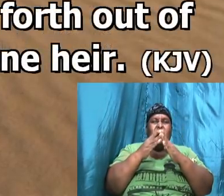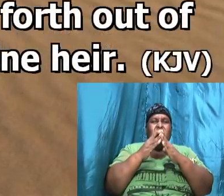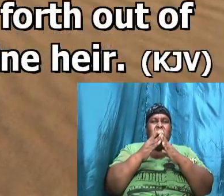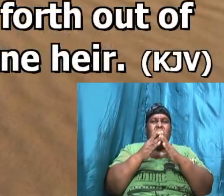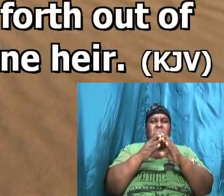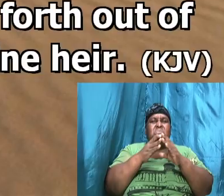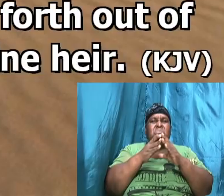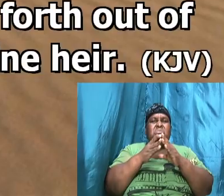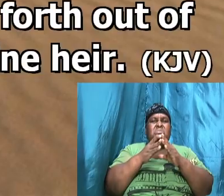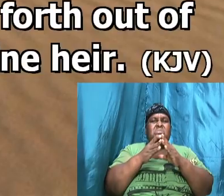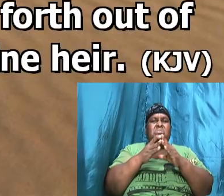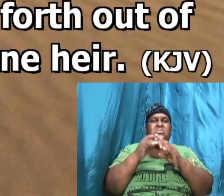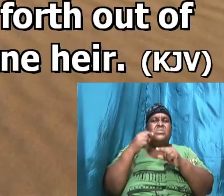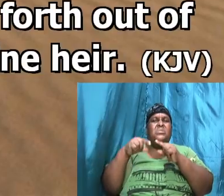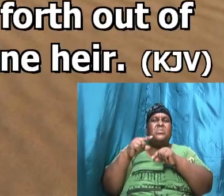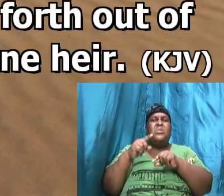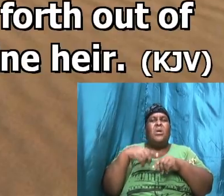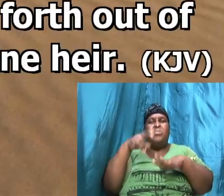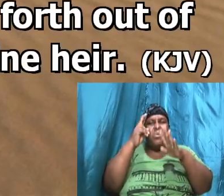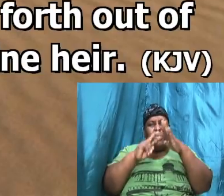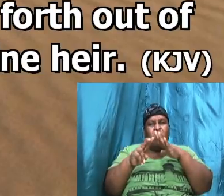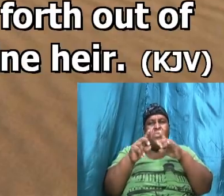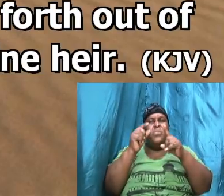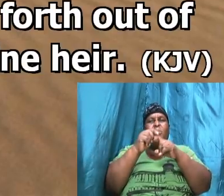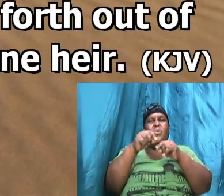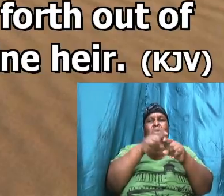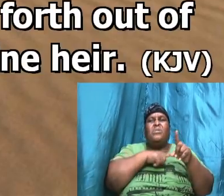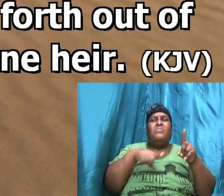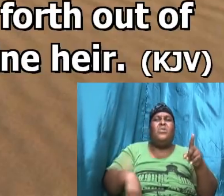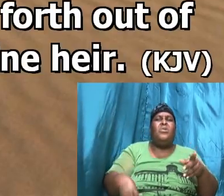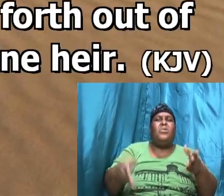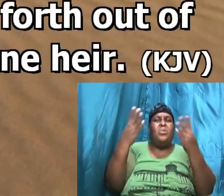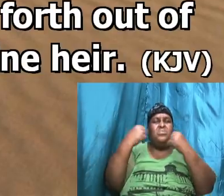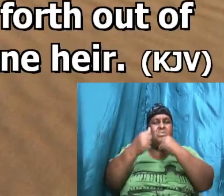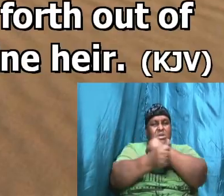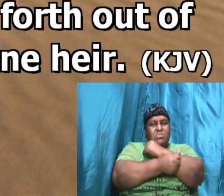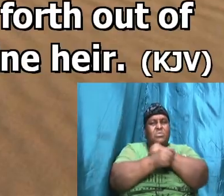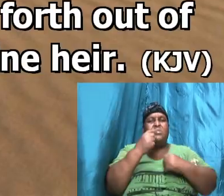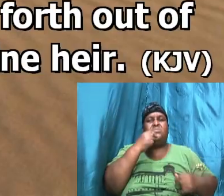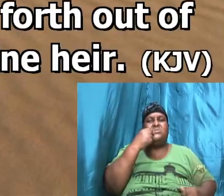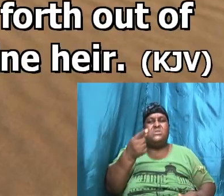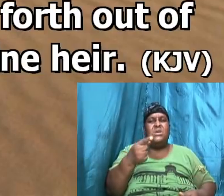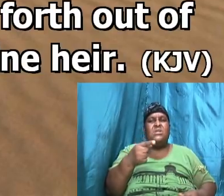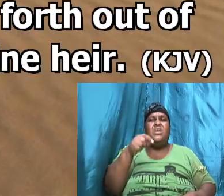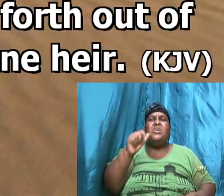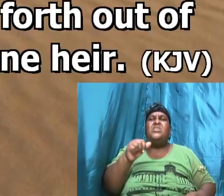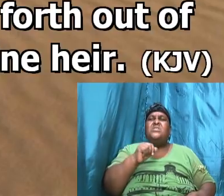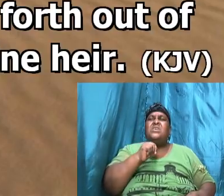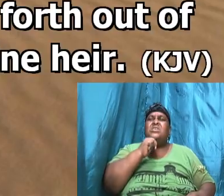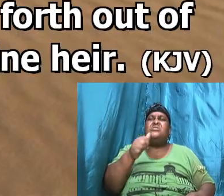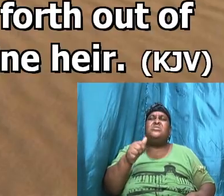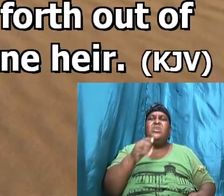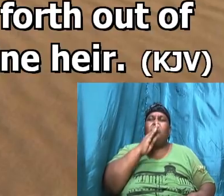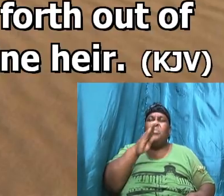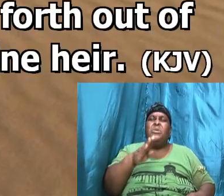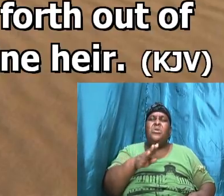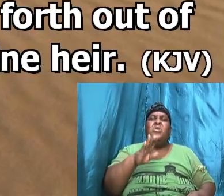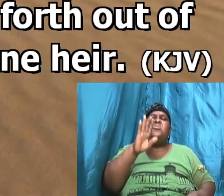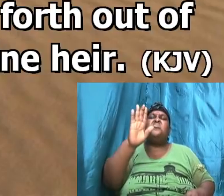and behold the word of the Lord came unto him saying this shall not be thine here